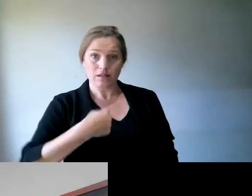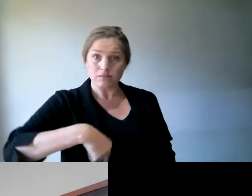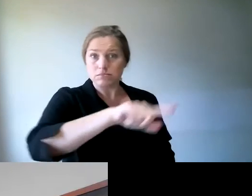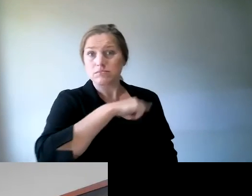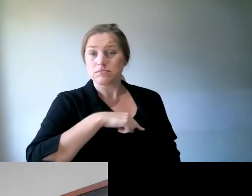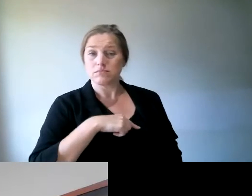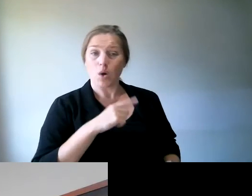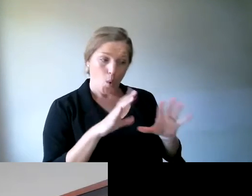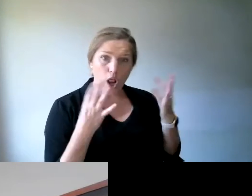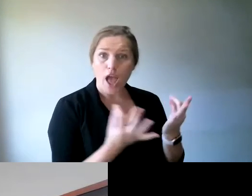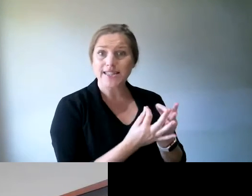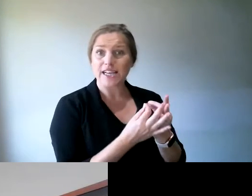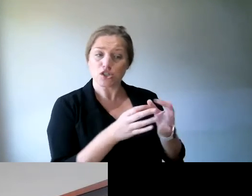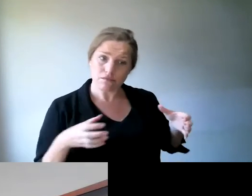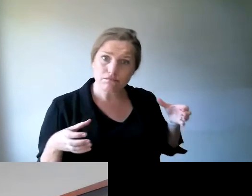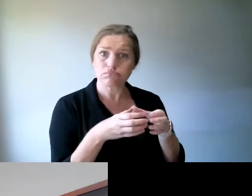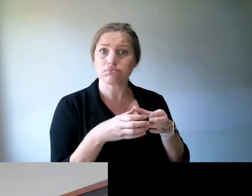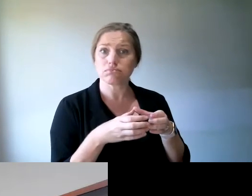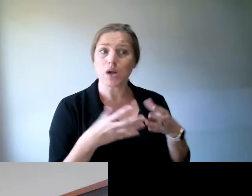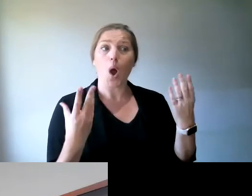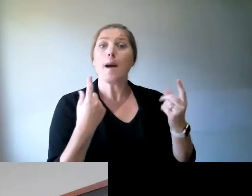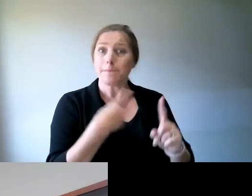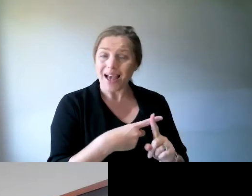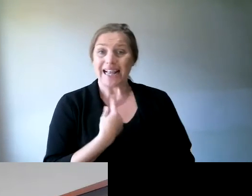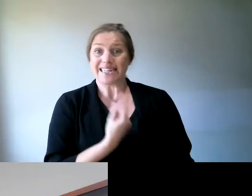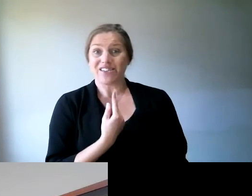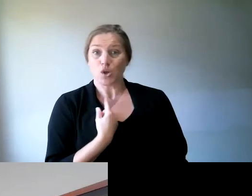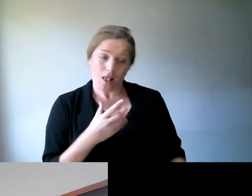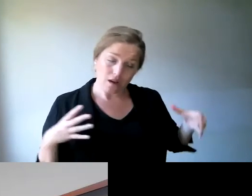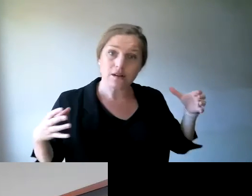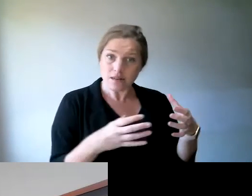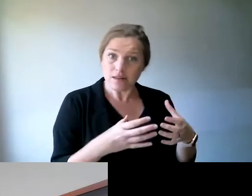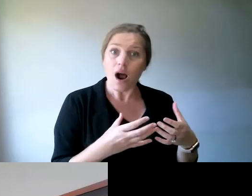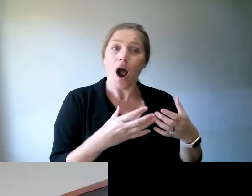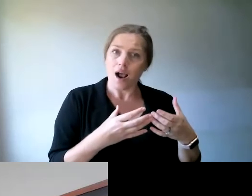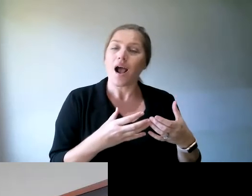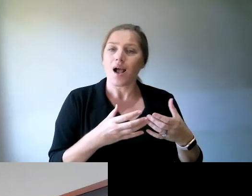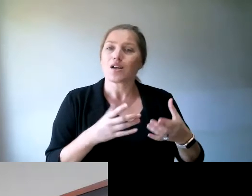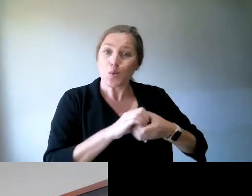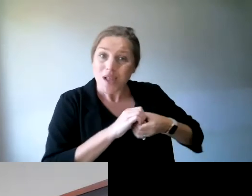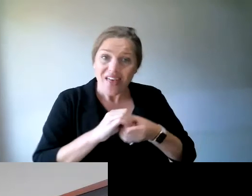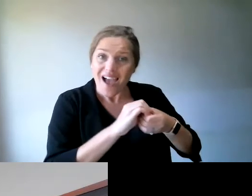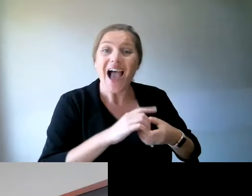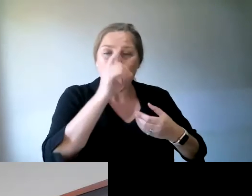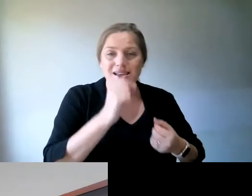push and an individual push, we've got a good chance. Yeah, absolutely. Thanks, Andrew.